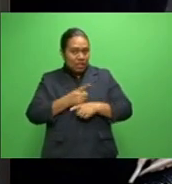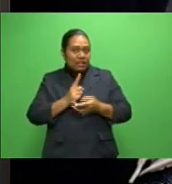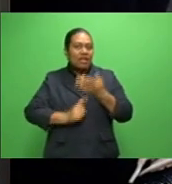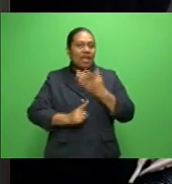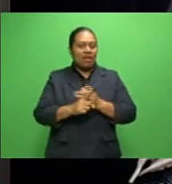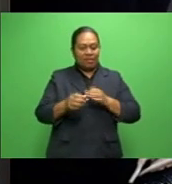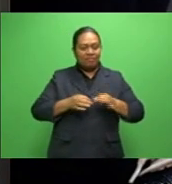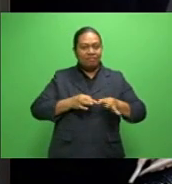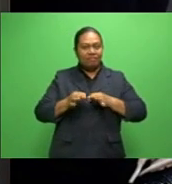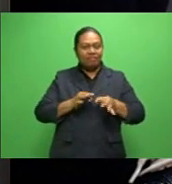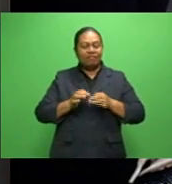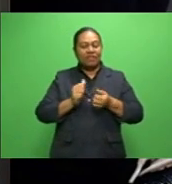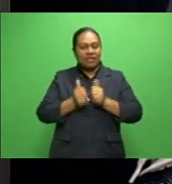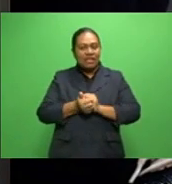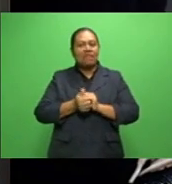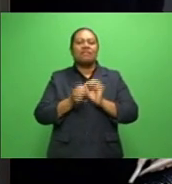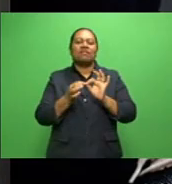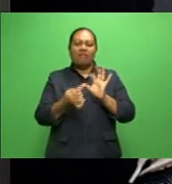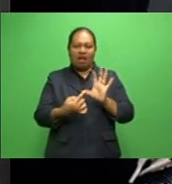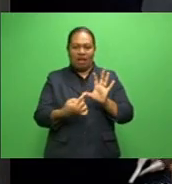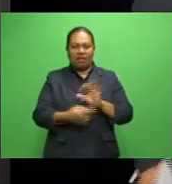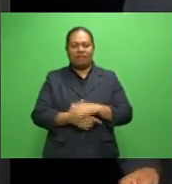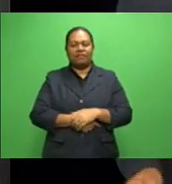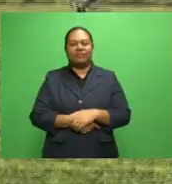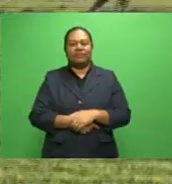game, it's Baa. Akwila Dhamma has more.